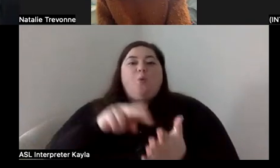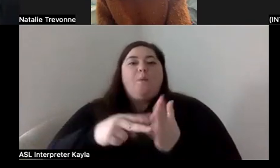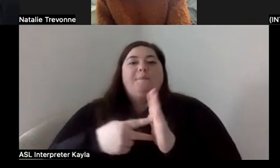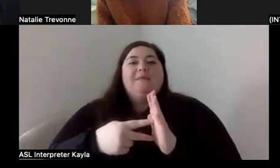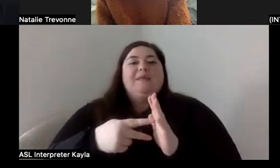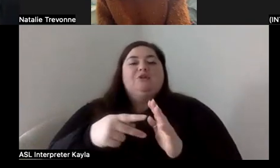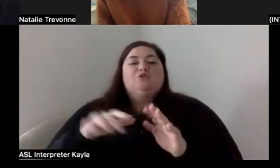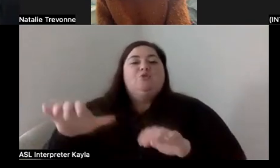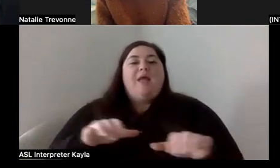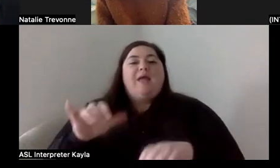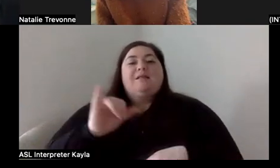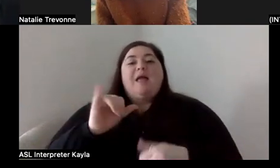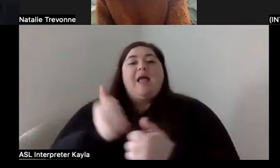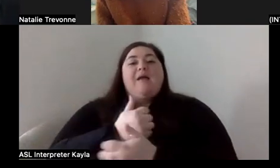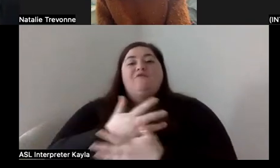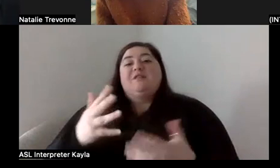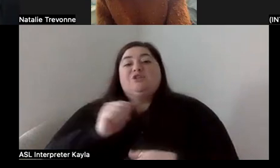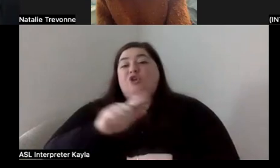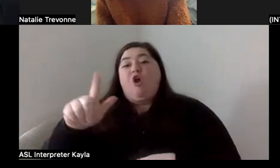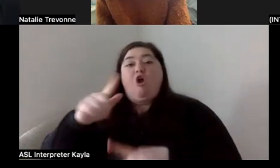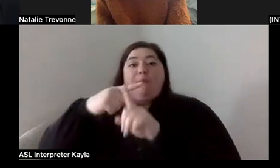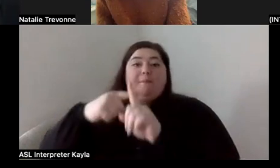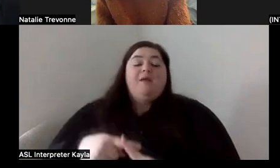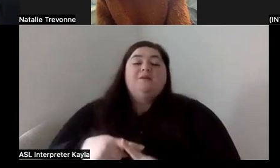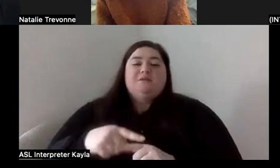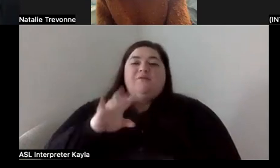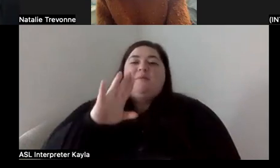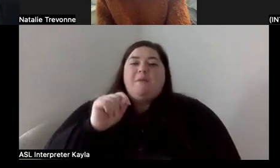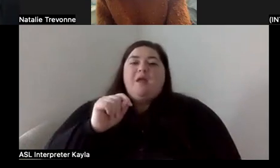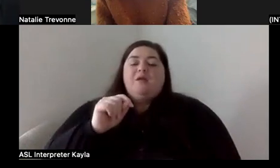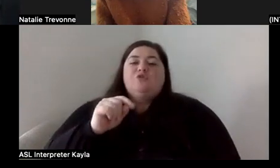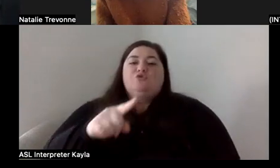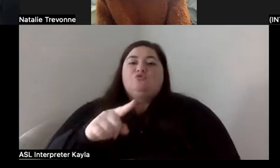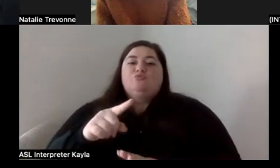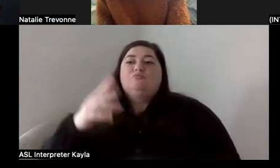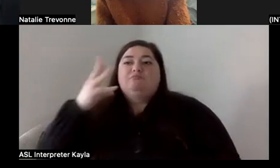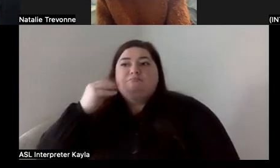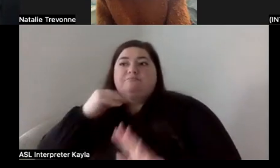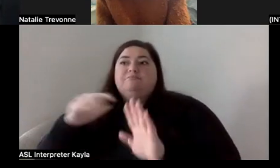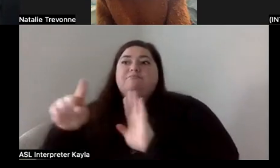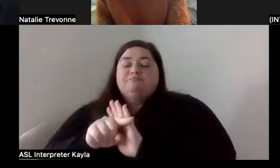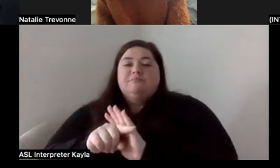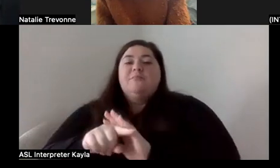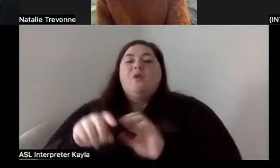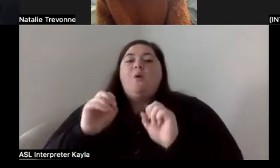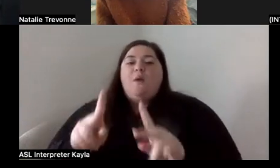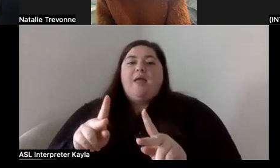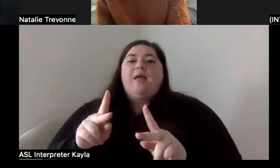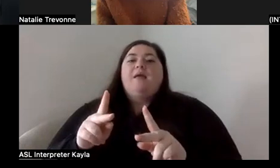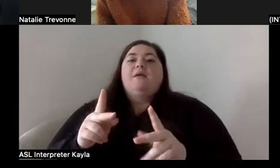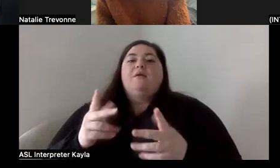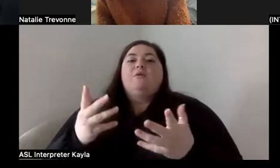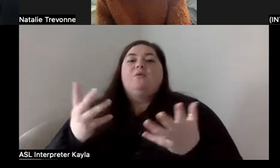like things are all good, but, you know, you let yourself feel that hurt, and then you say, okay, what can I do